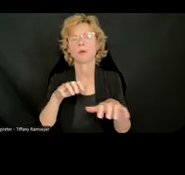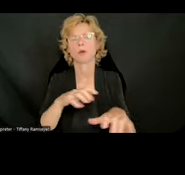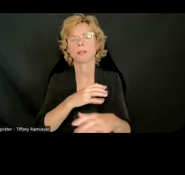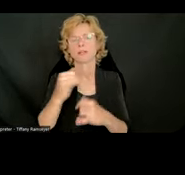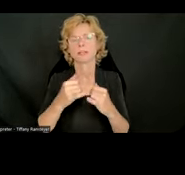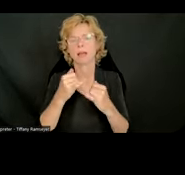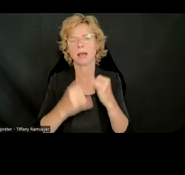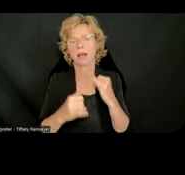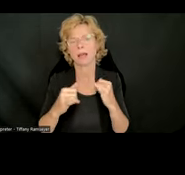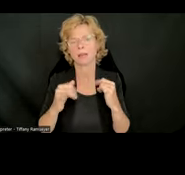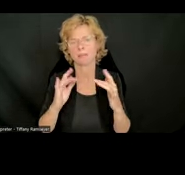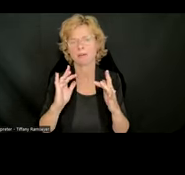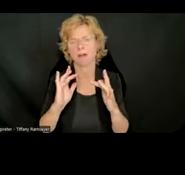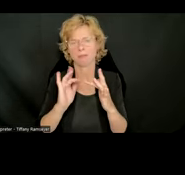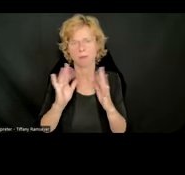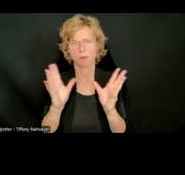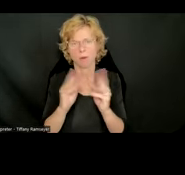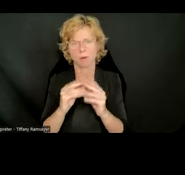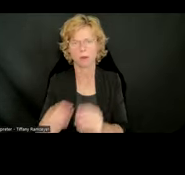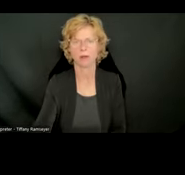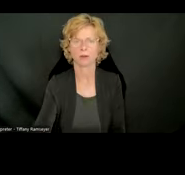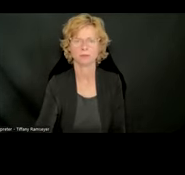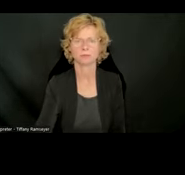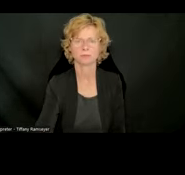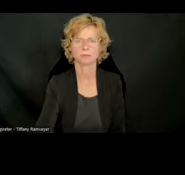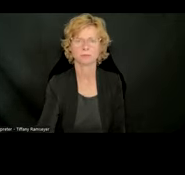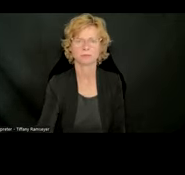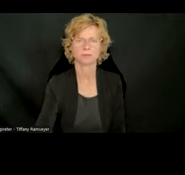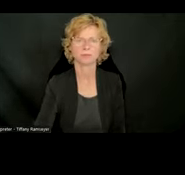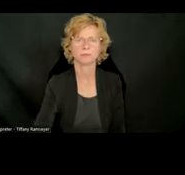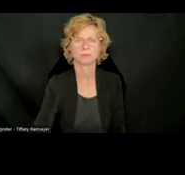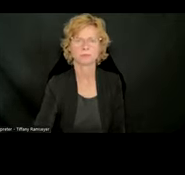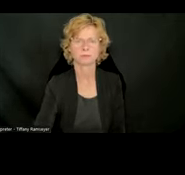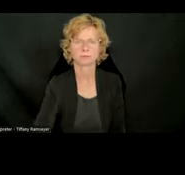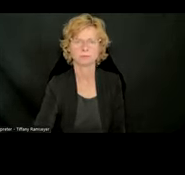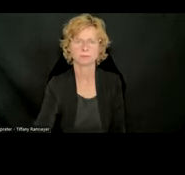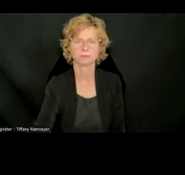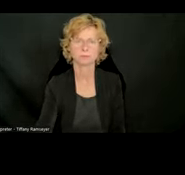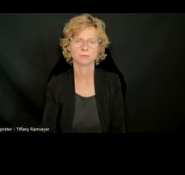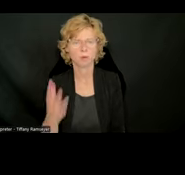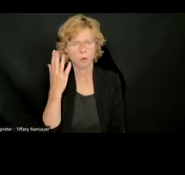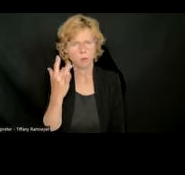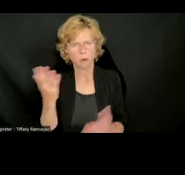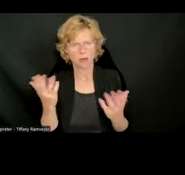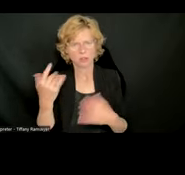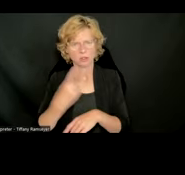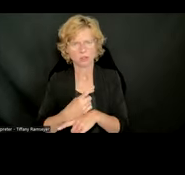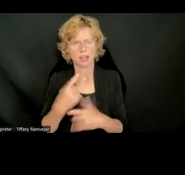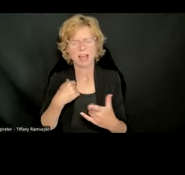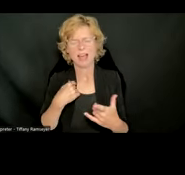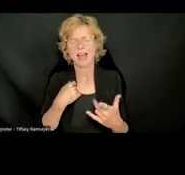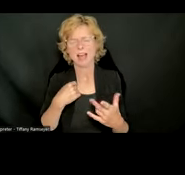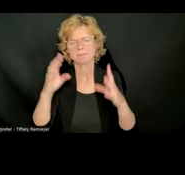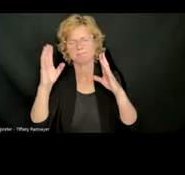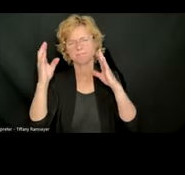Why are we here today? We'd love you to participate in a quick exercise. Imagine with us that you're holding a book in your hands.